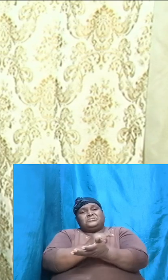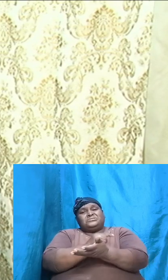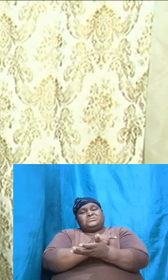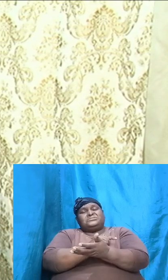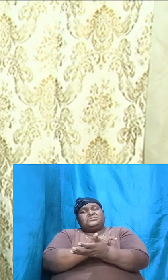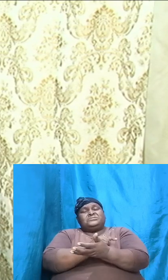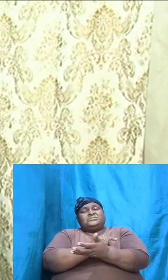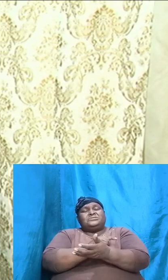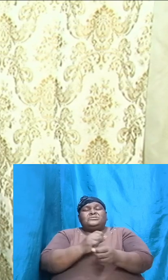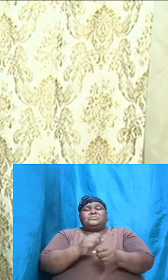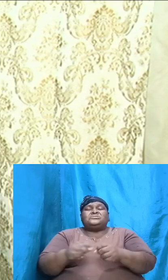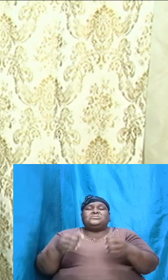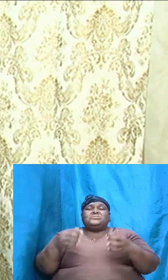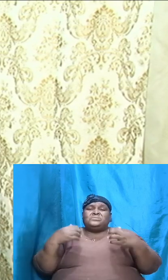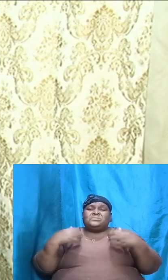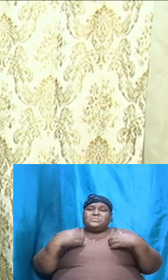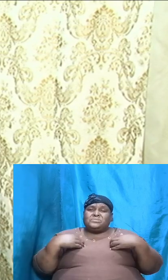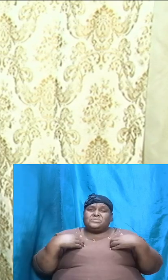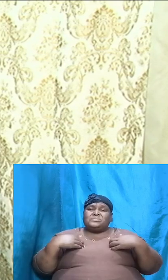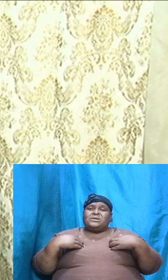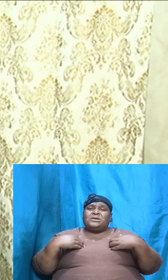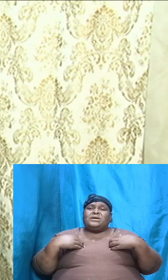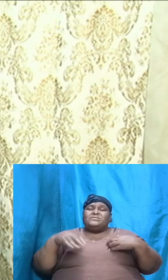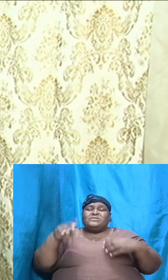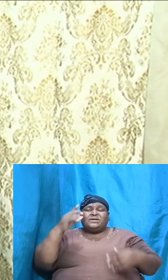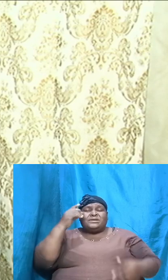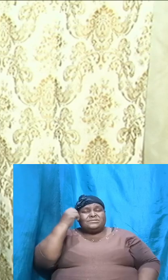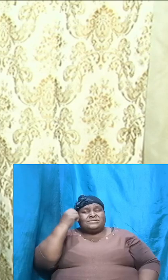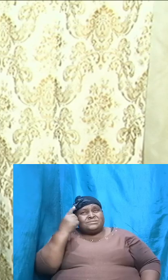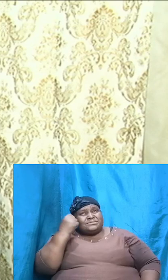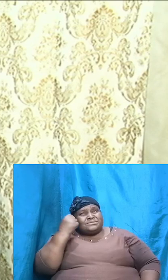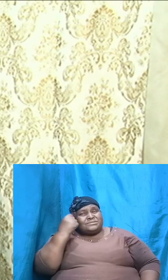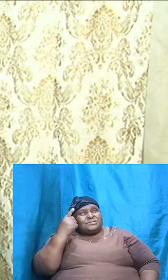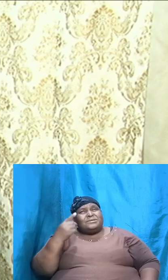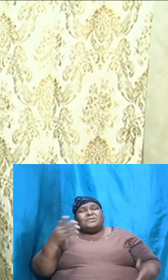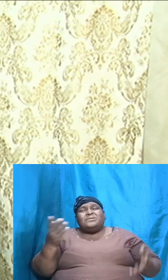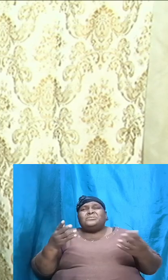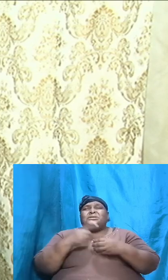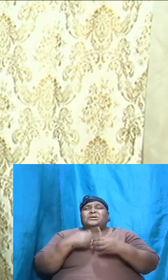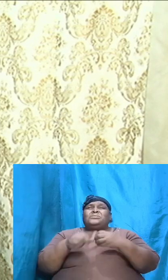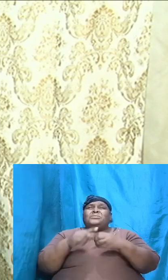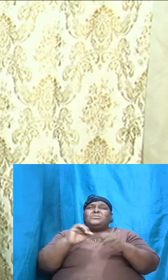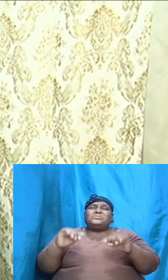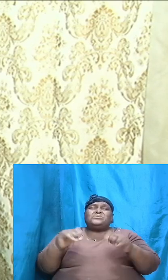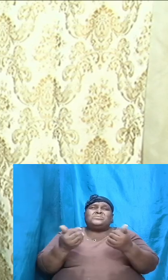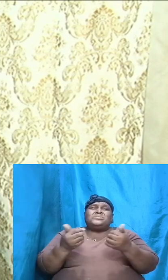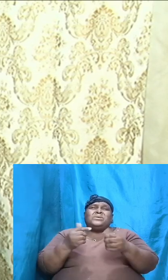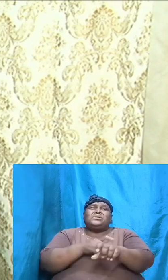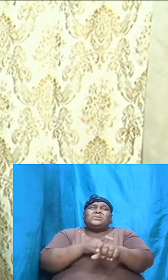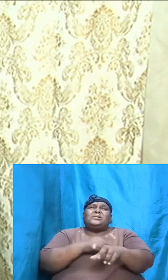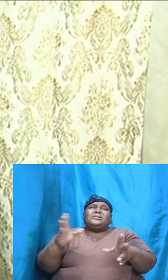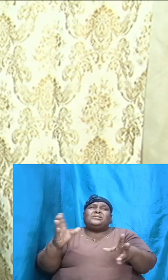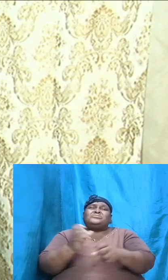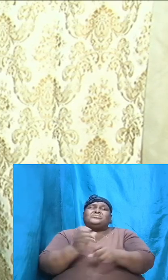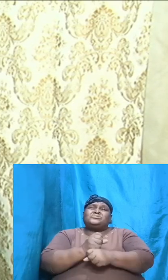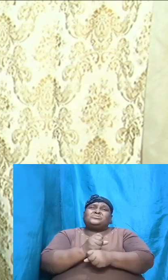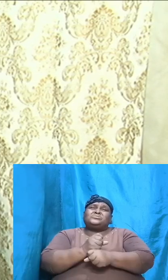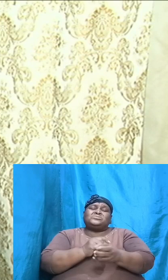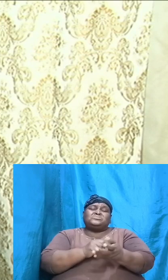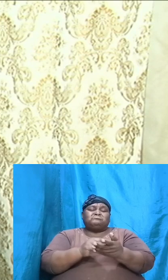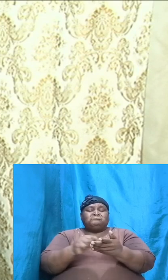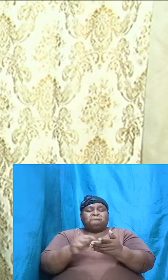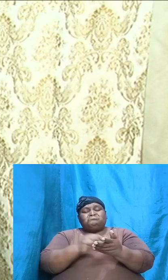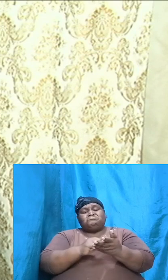basic understanding of what it is about or how long it took to write the book of